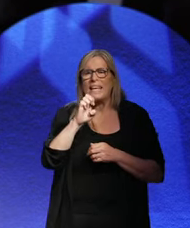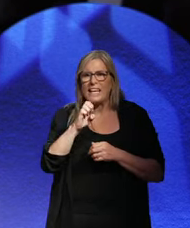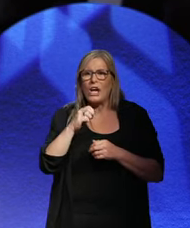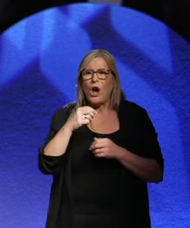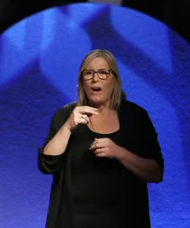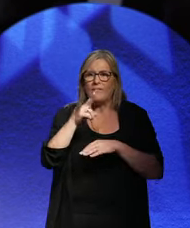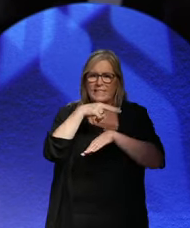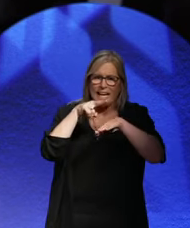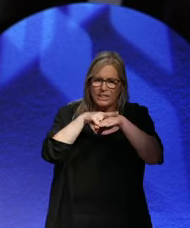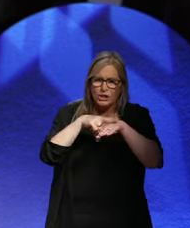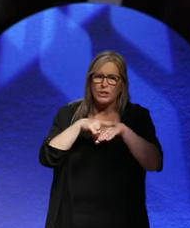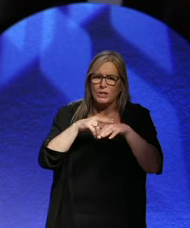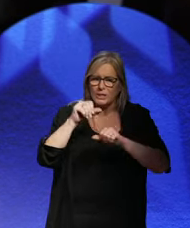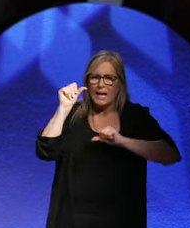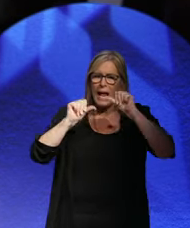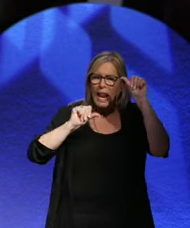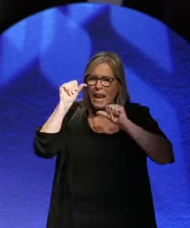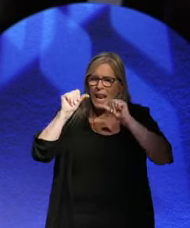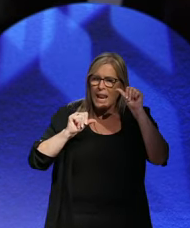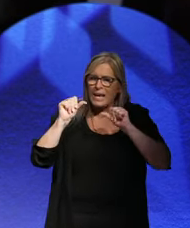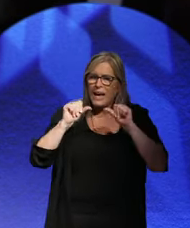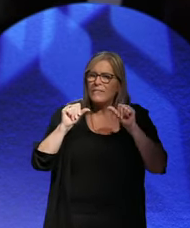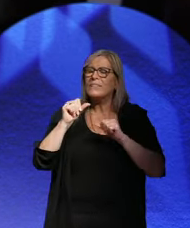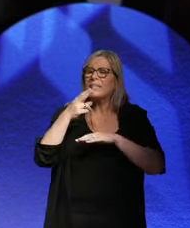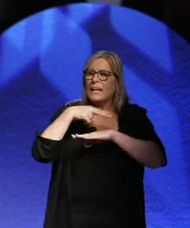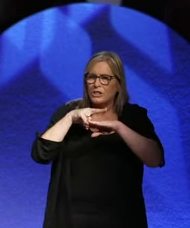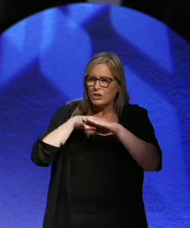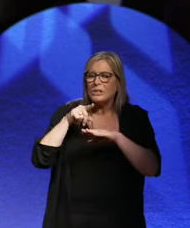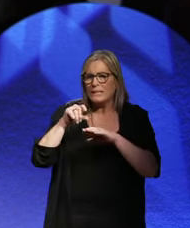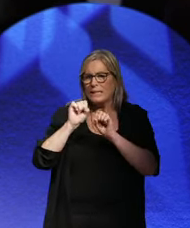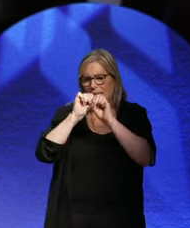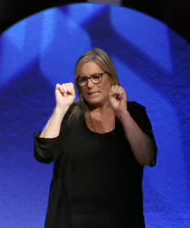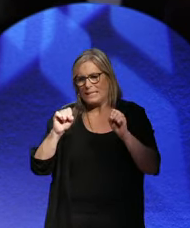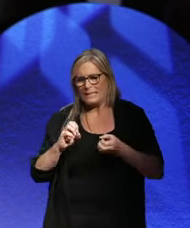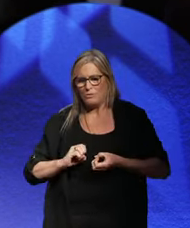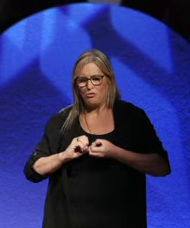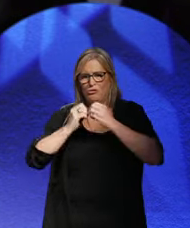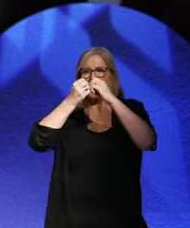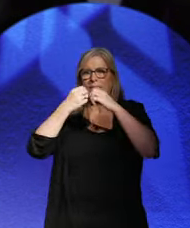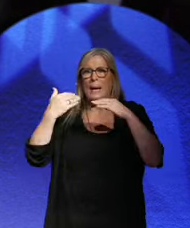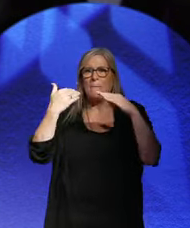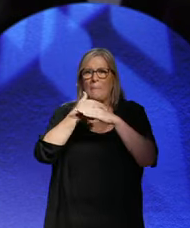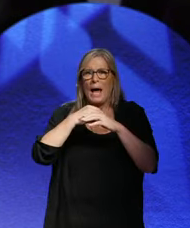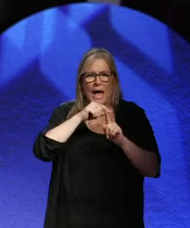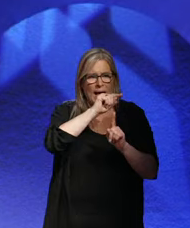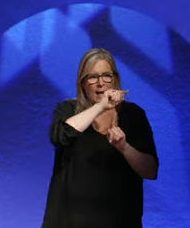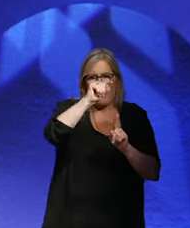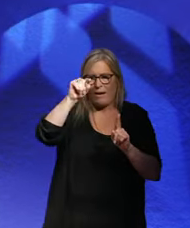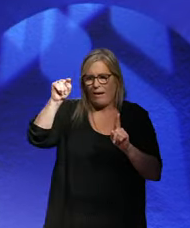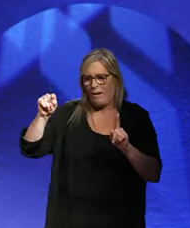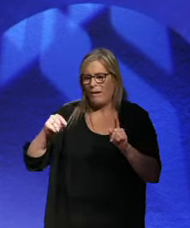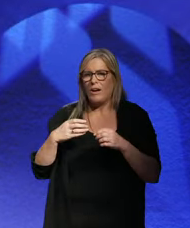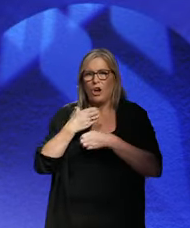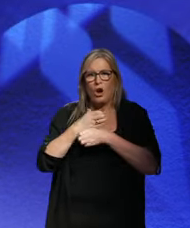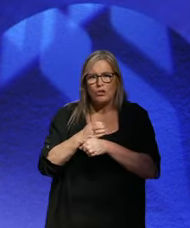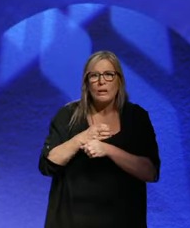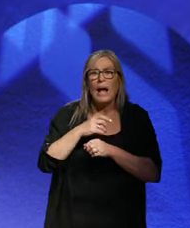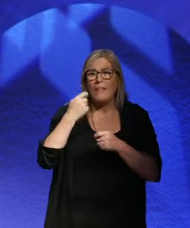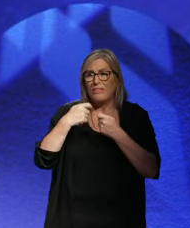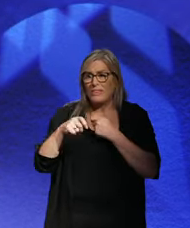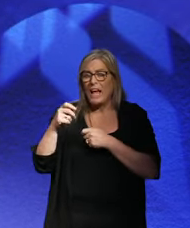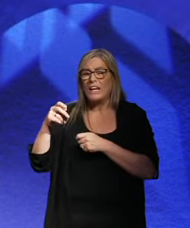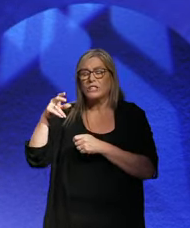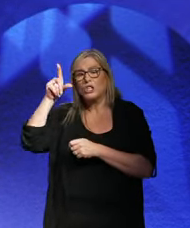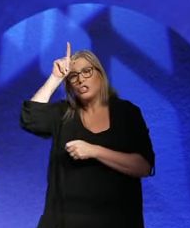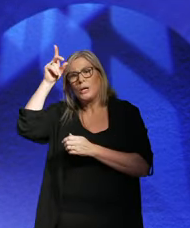of the kind of, you know, international system that had been created by the allies. And then Germany signed something